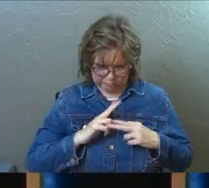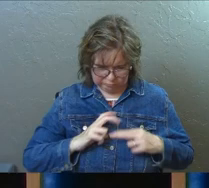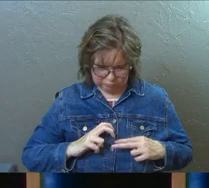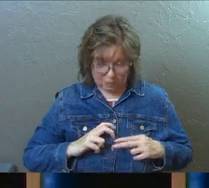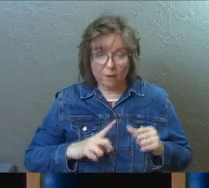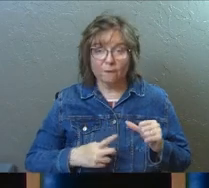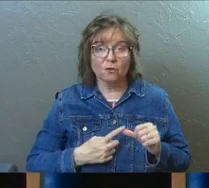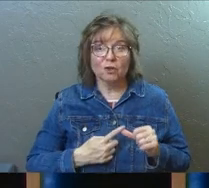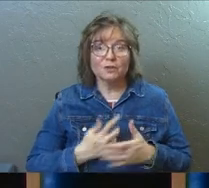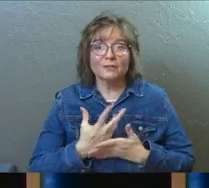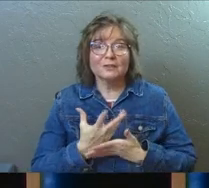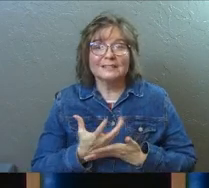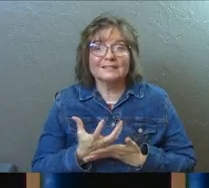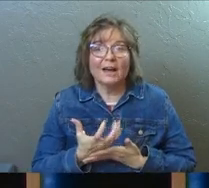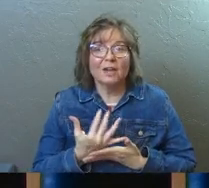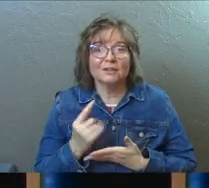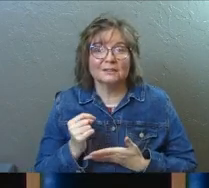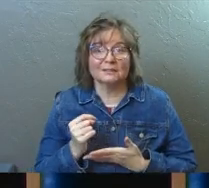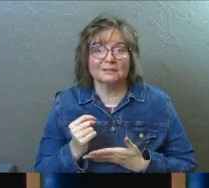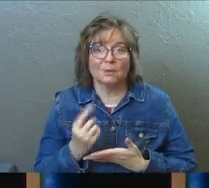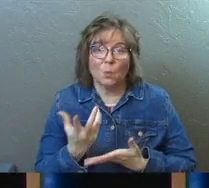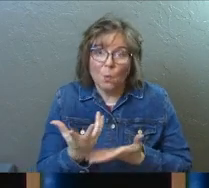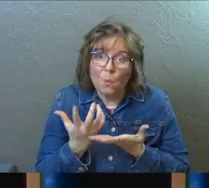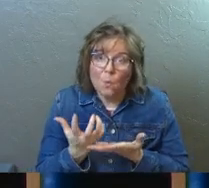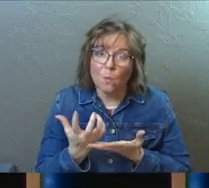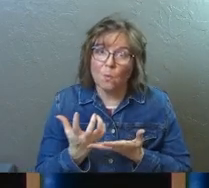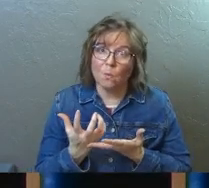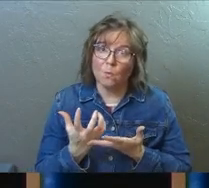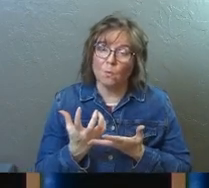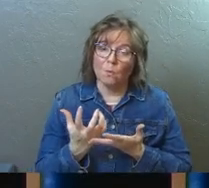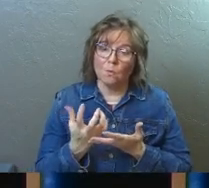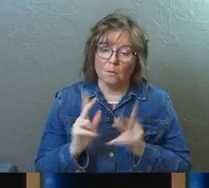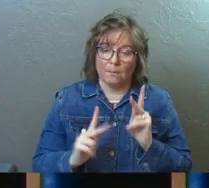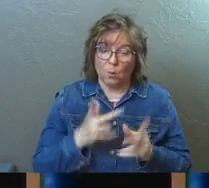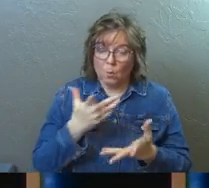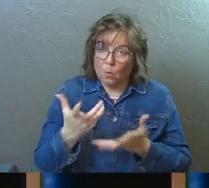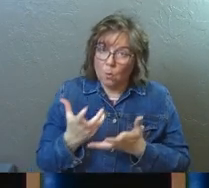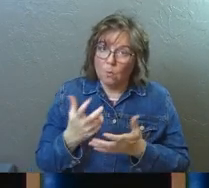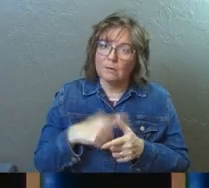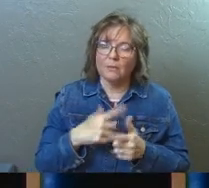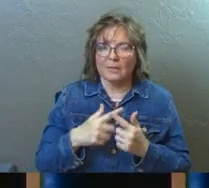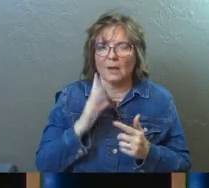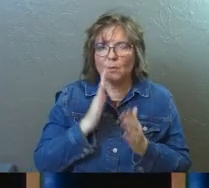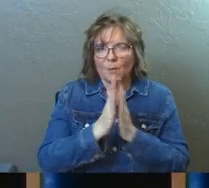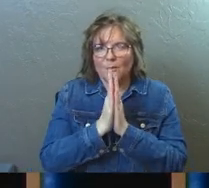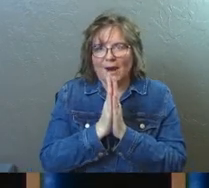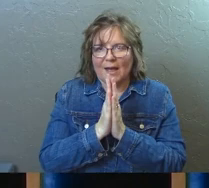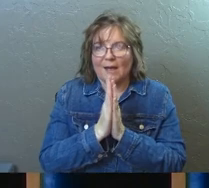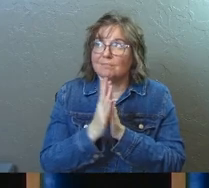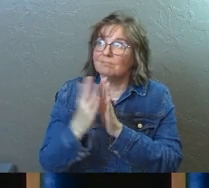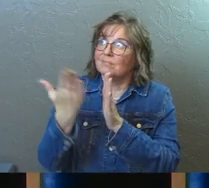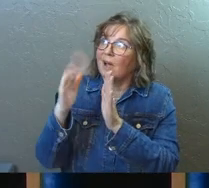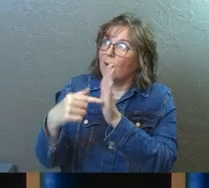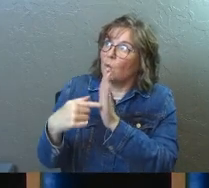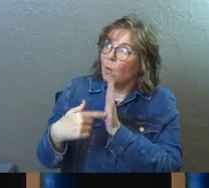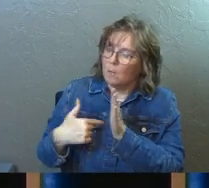First off, you got to desire it. You got to want it. And people who want it, they're going to pray for it.